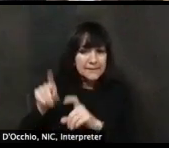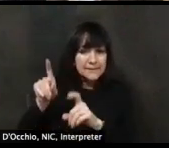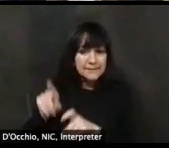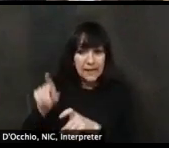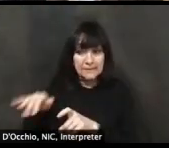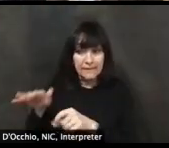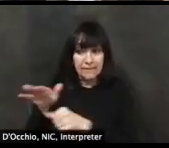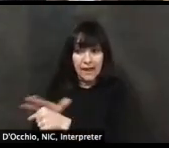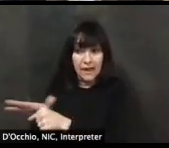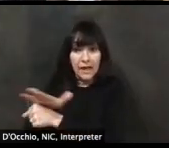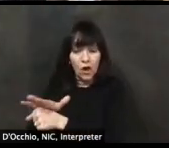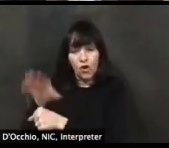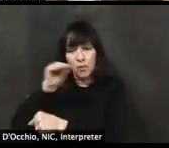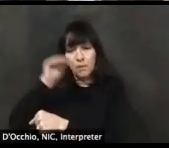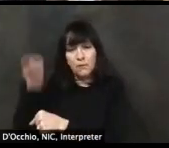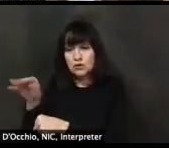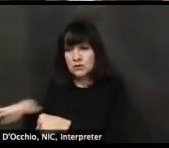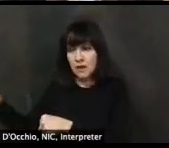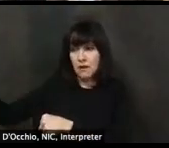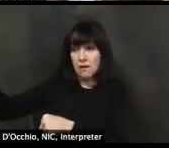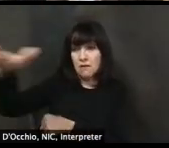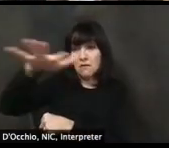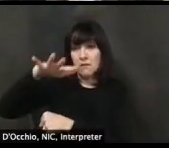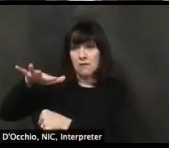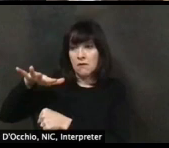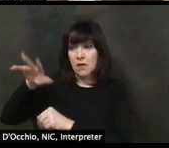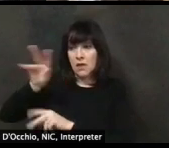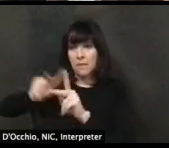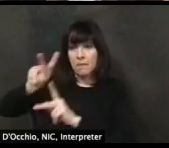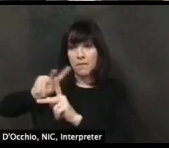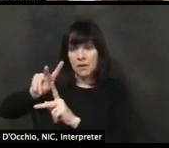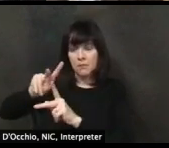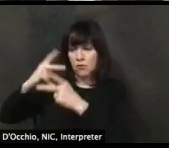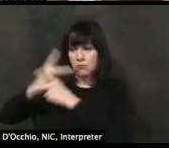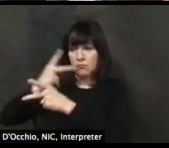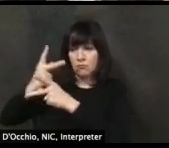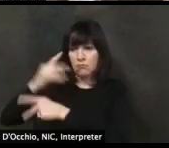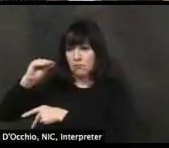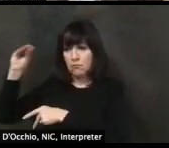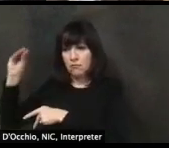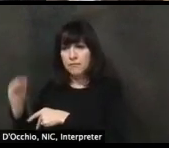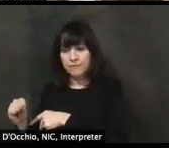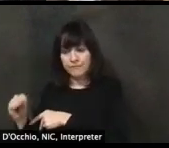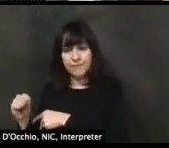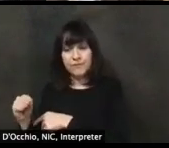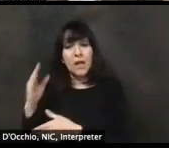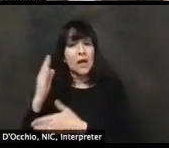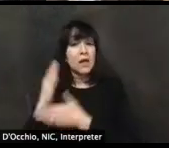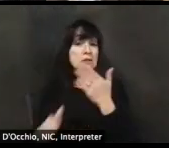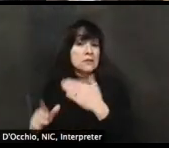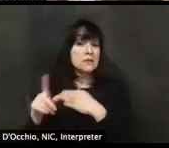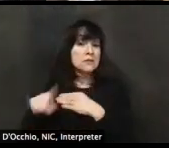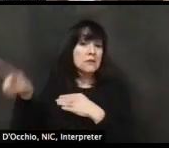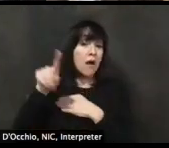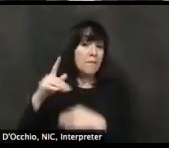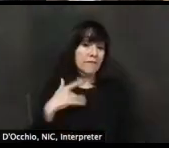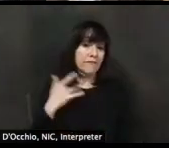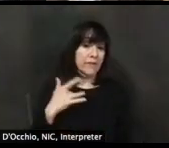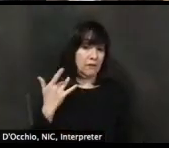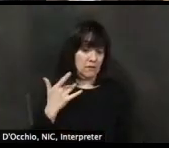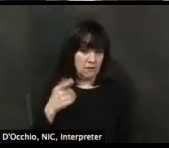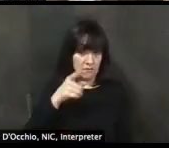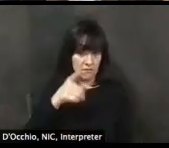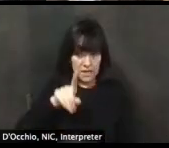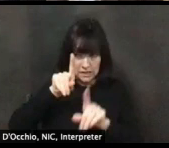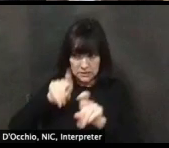in fact, there are, um, there's one report that says we shouldn't open until we're below 10% of, uh,